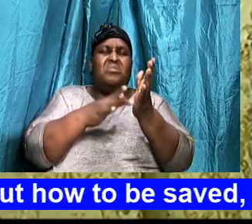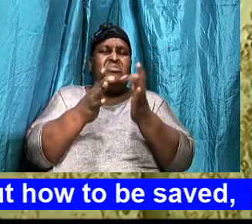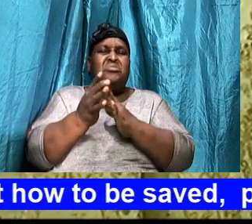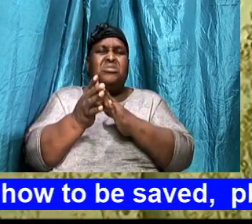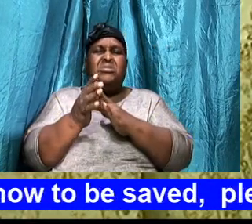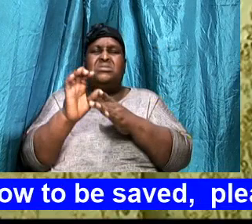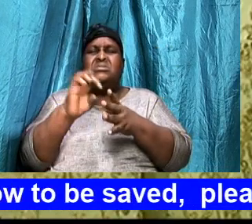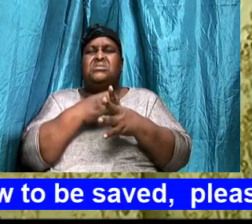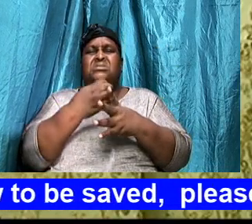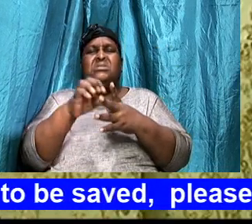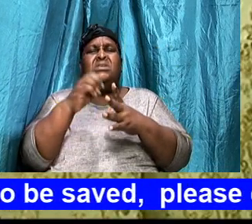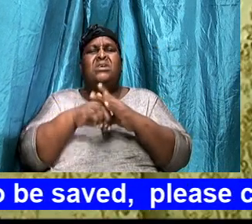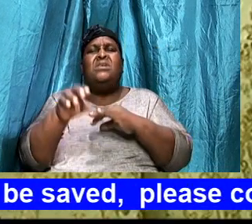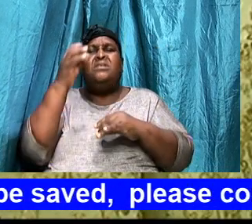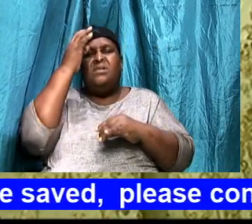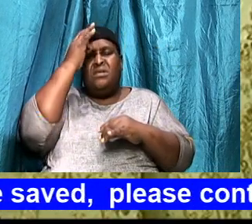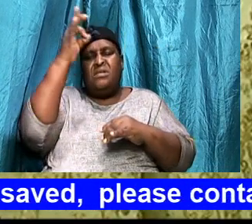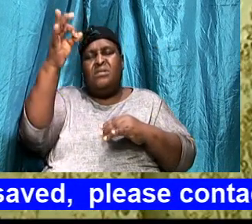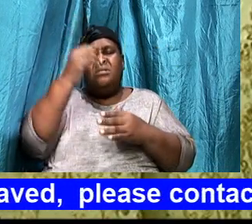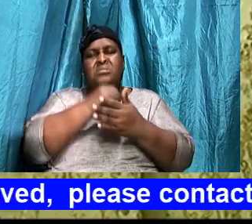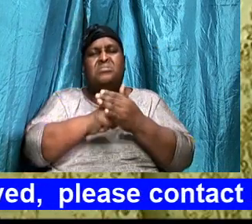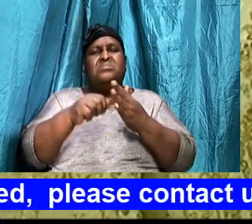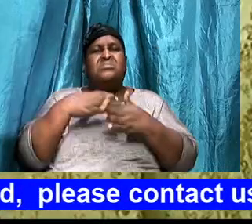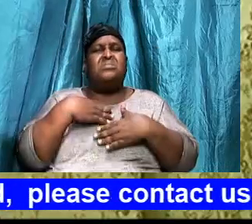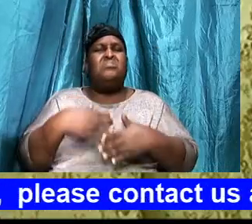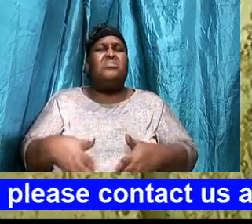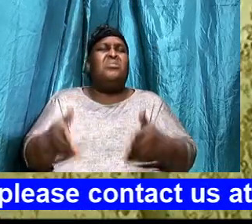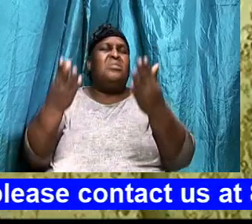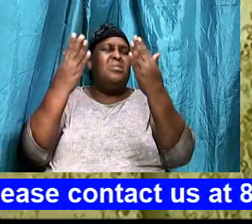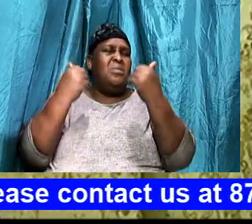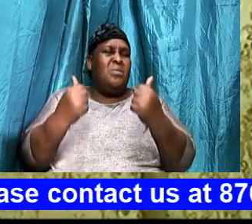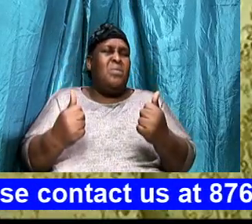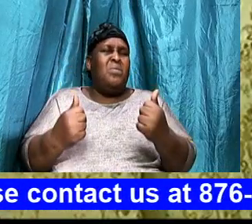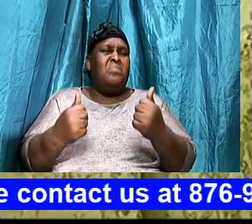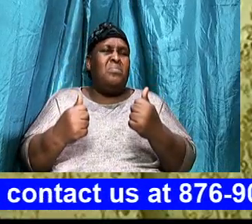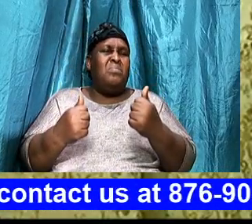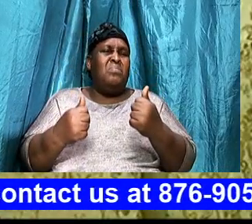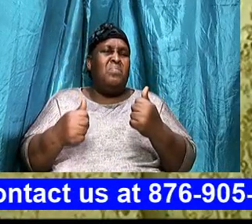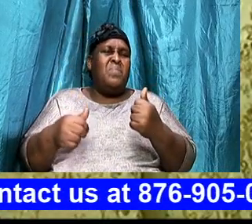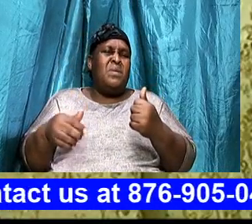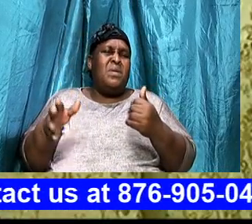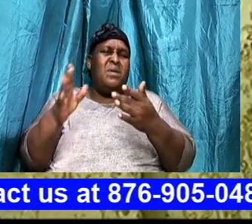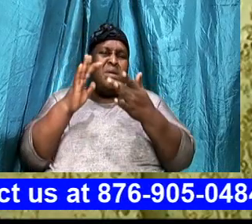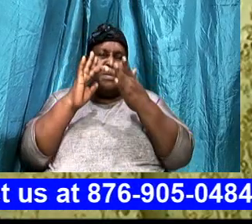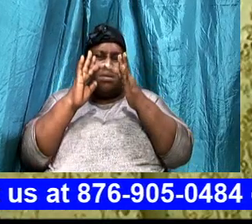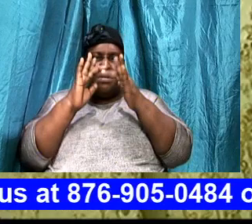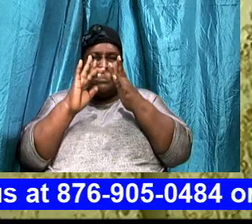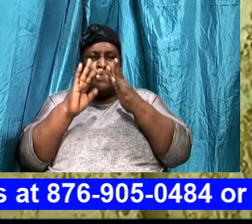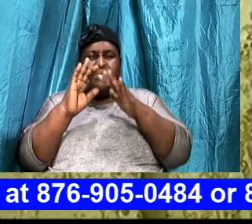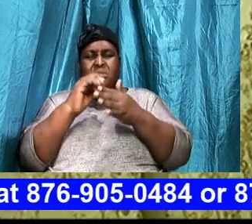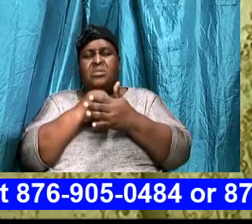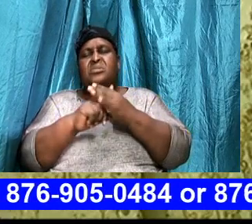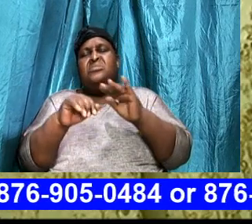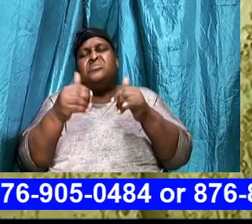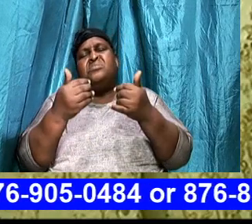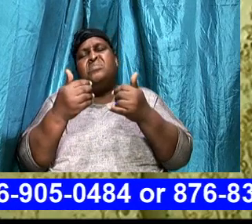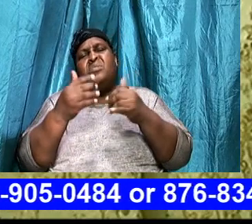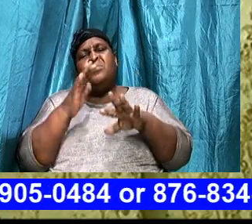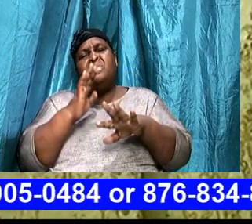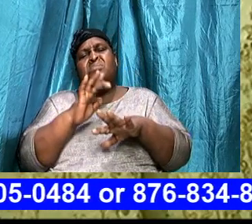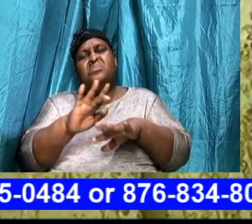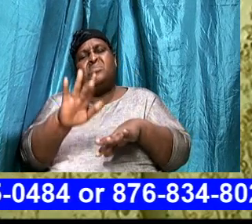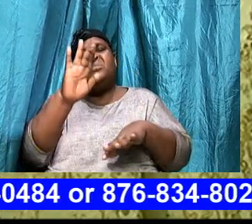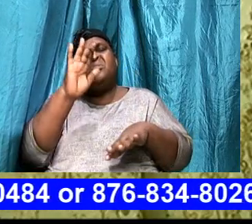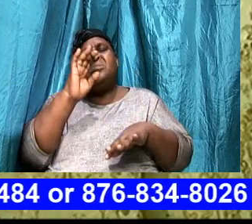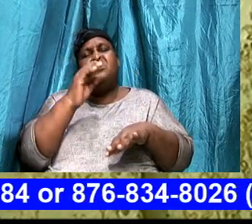even in the future, When somebody, Come upon this video, That God, It will just somehow, Touch them, And help them